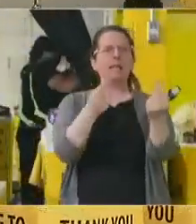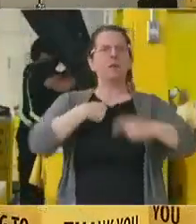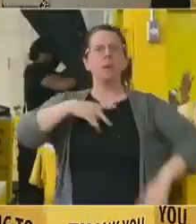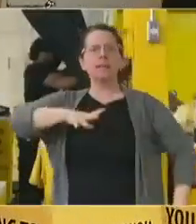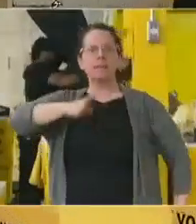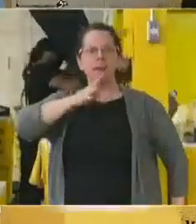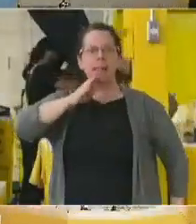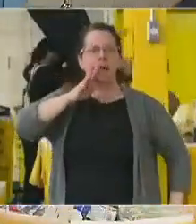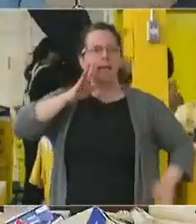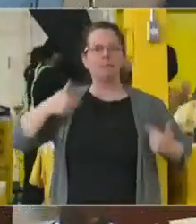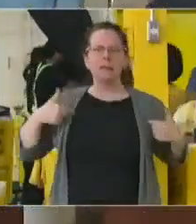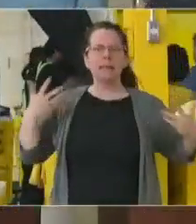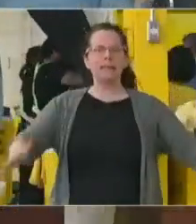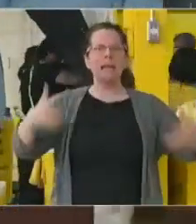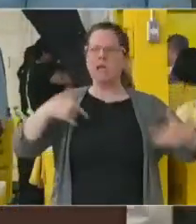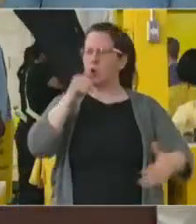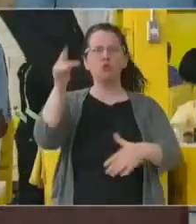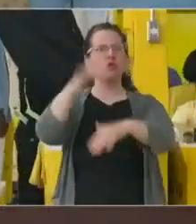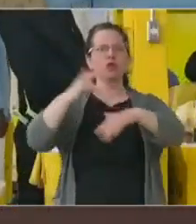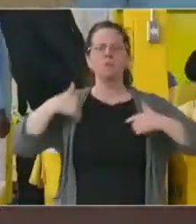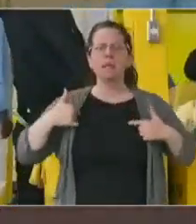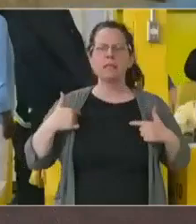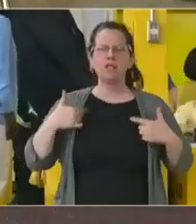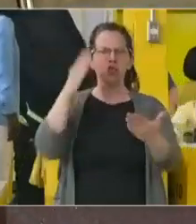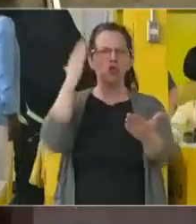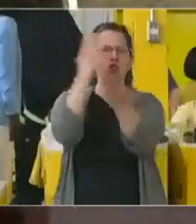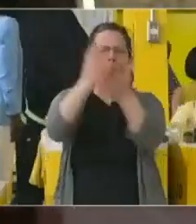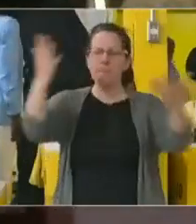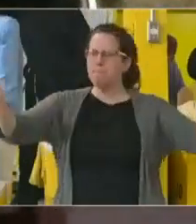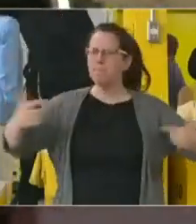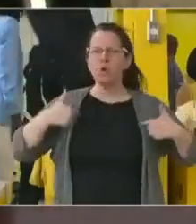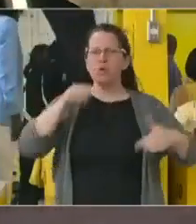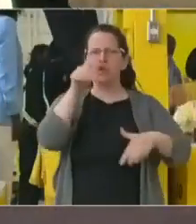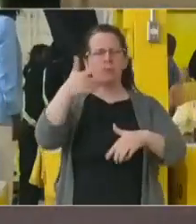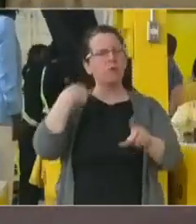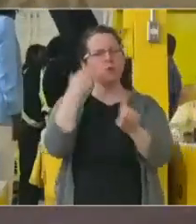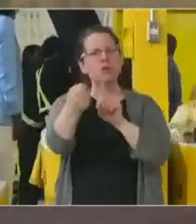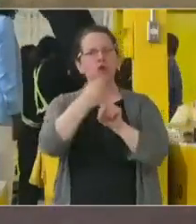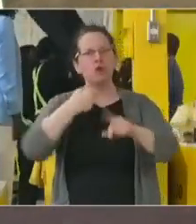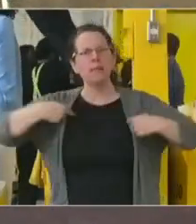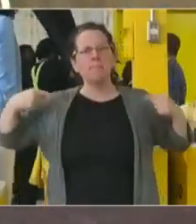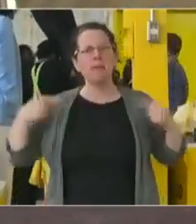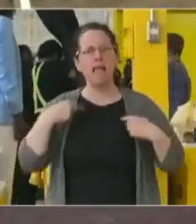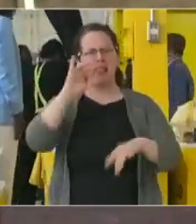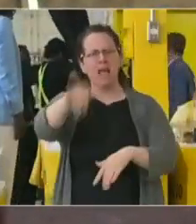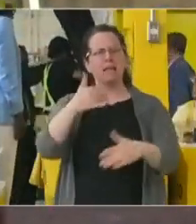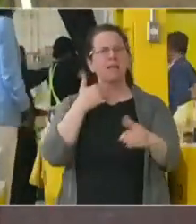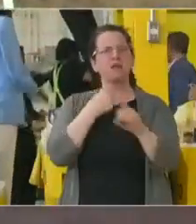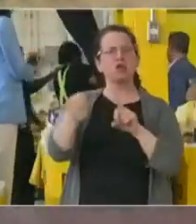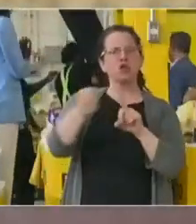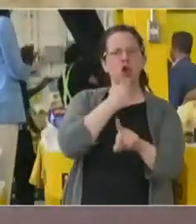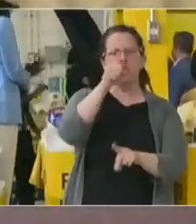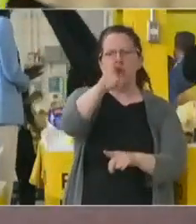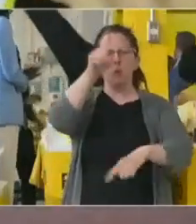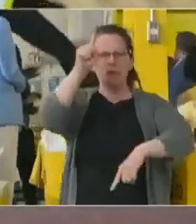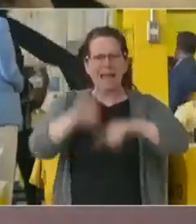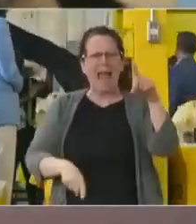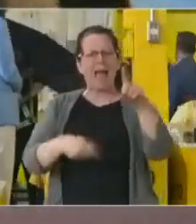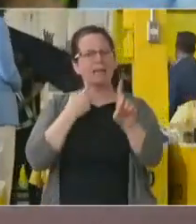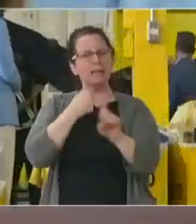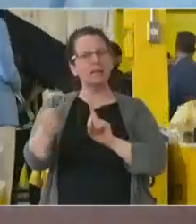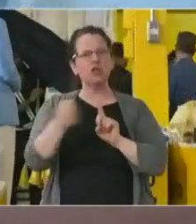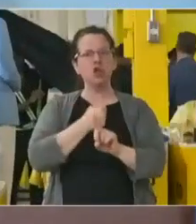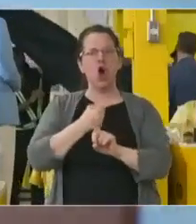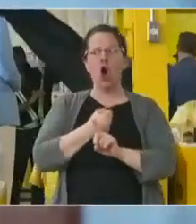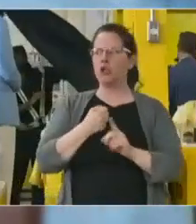You can kill me. if youara! Be her and her home! That is assault. That is assault! You can assault